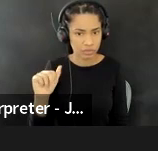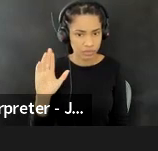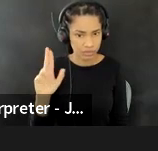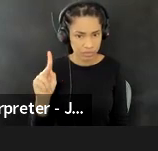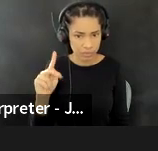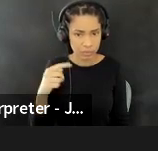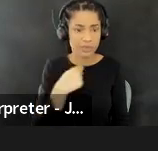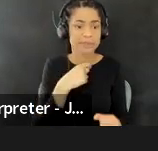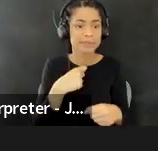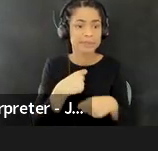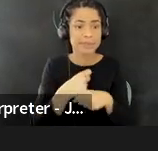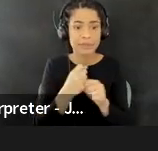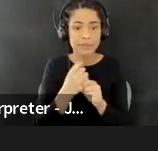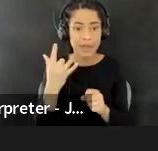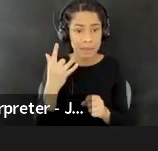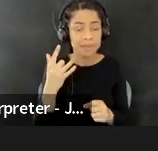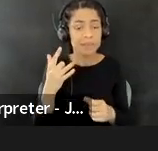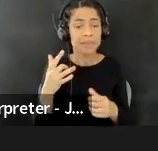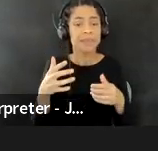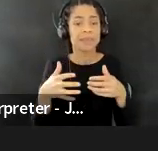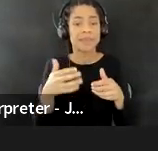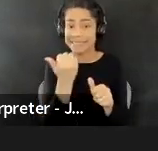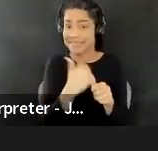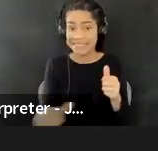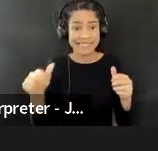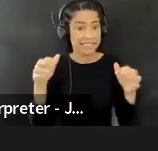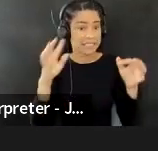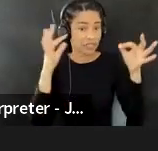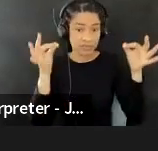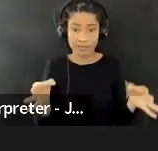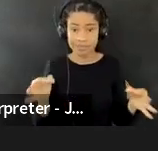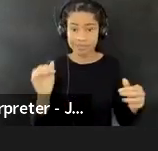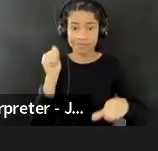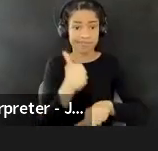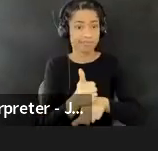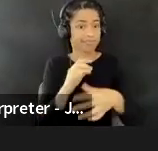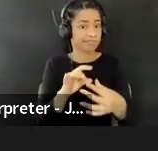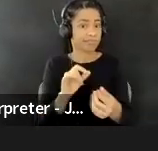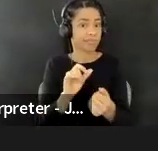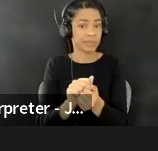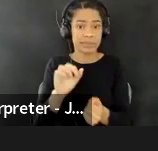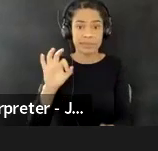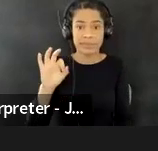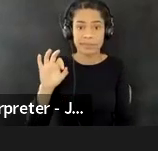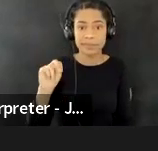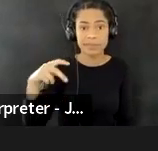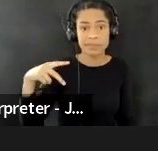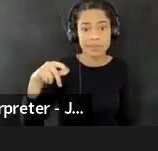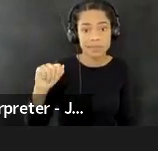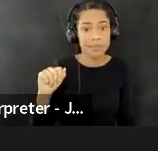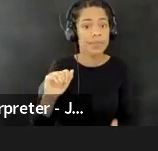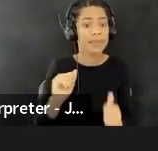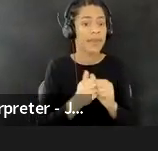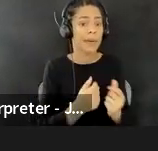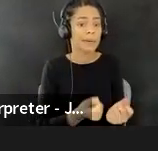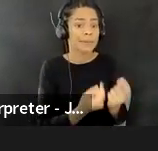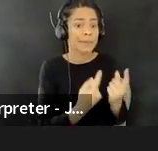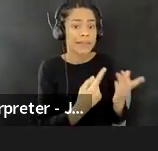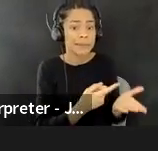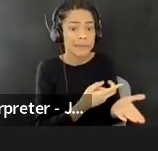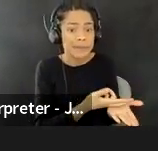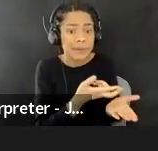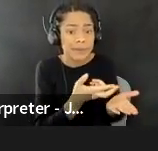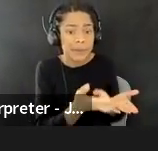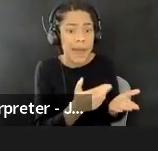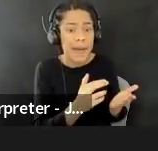in making any decision, uh, about, uh, FINIPA, how we were spending resources, how we were setting ourselves up, um,